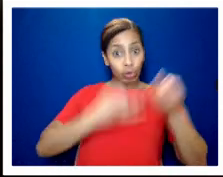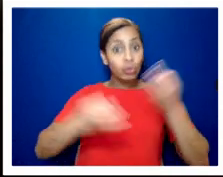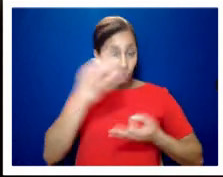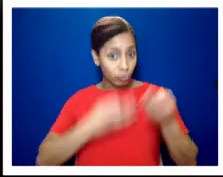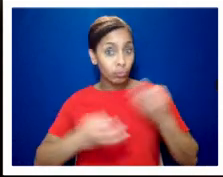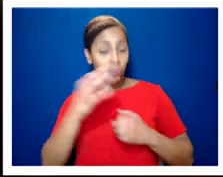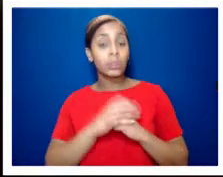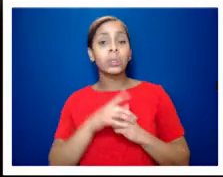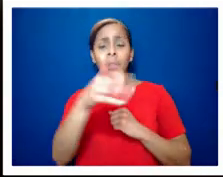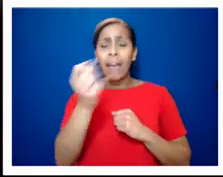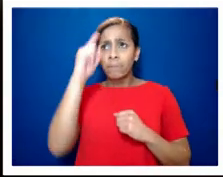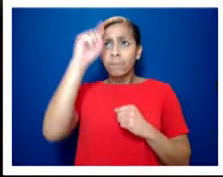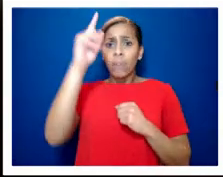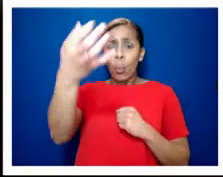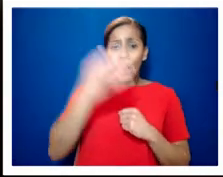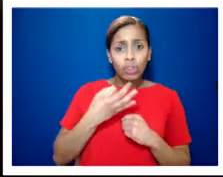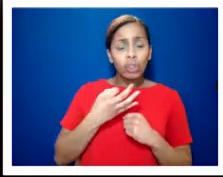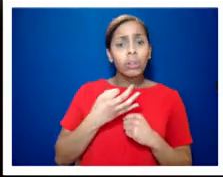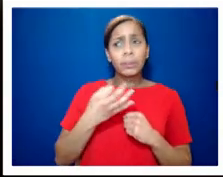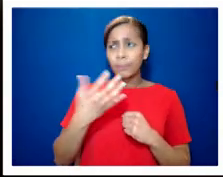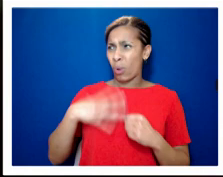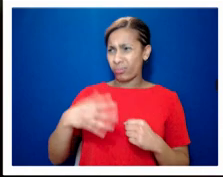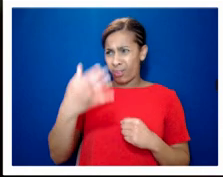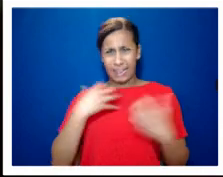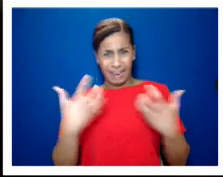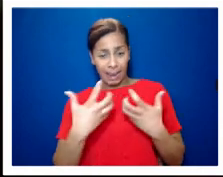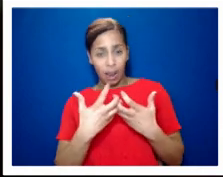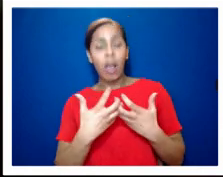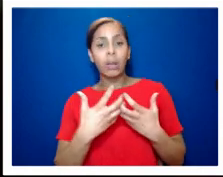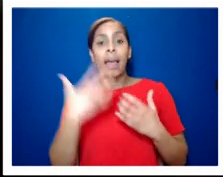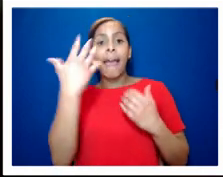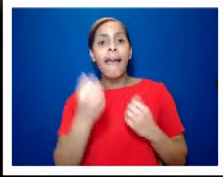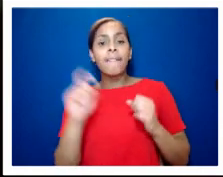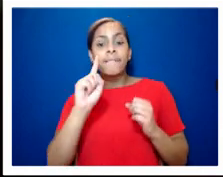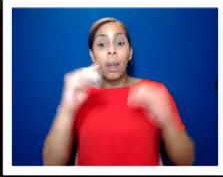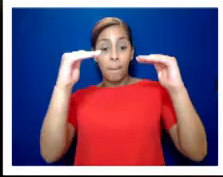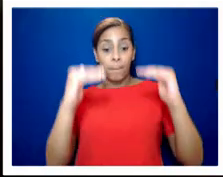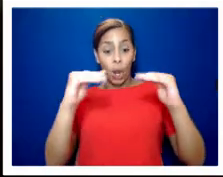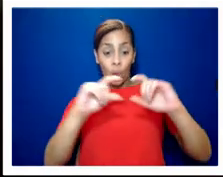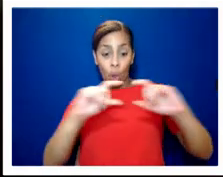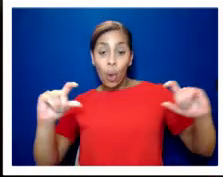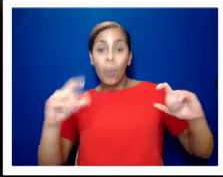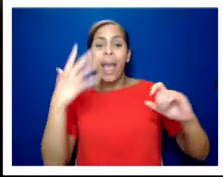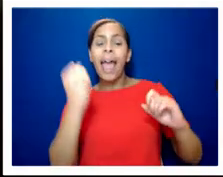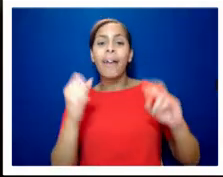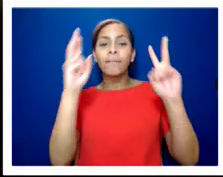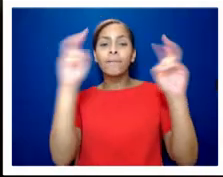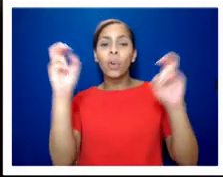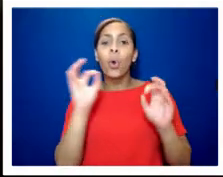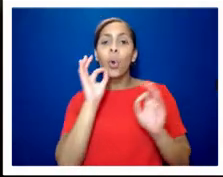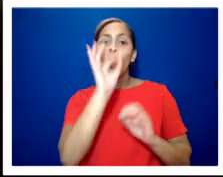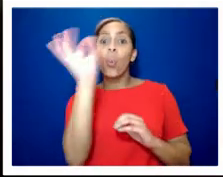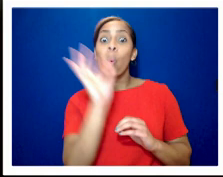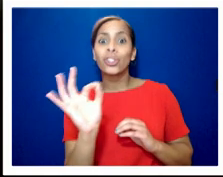ask that you submit these questions for the panelists using the question box which is below the video and use the